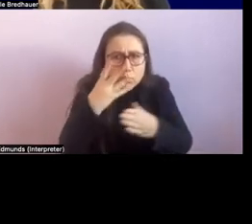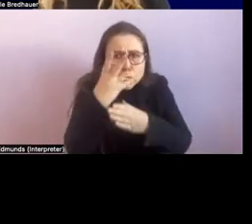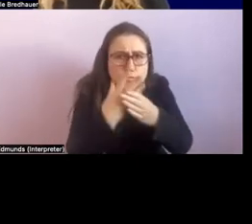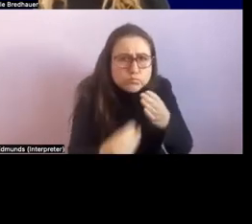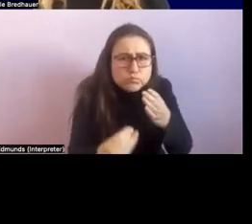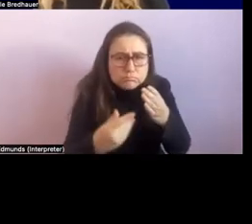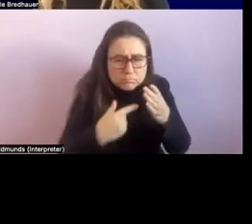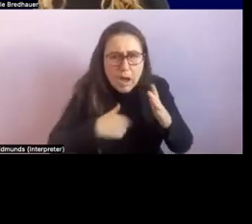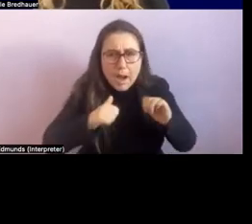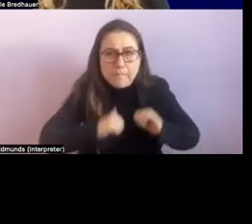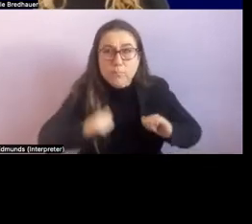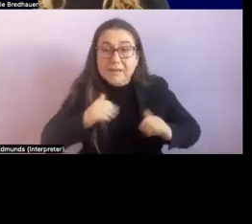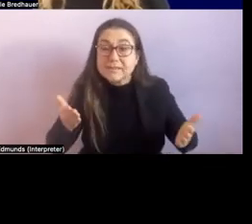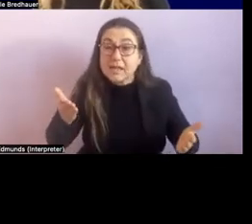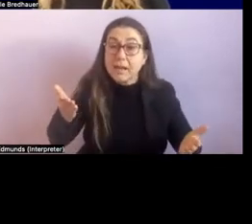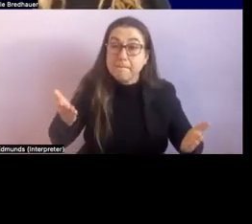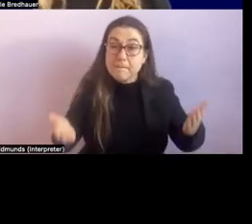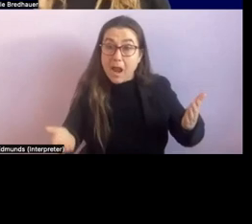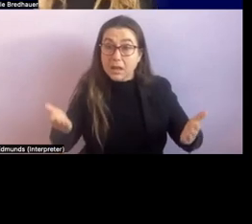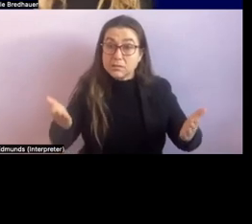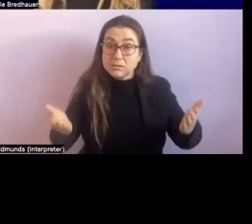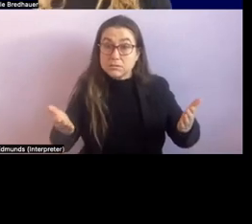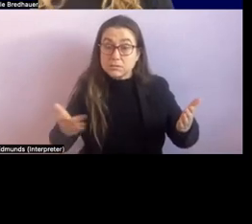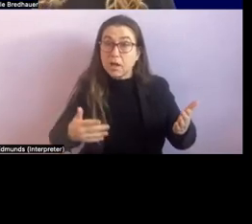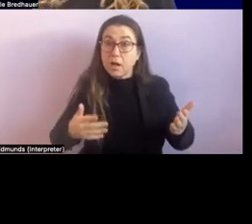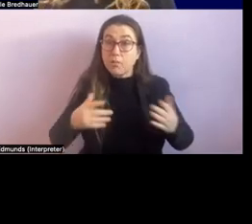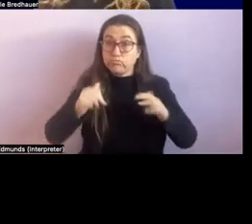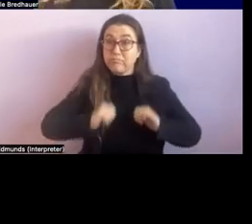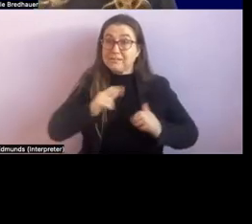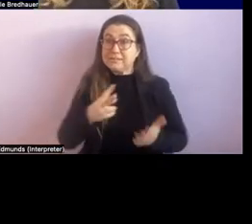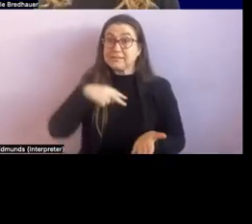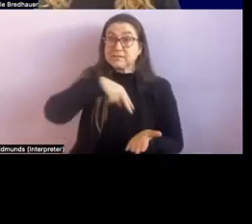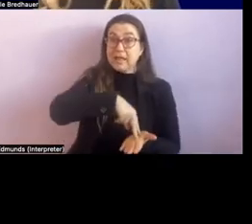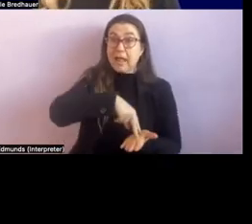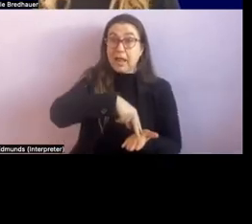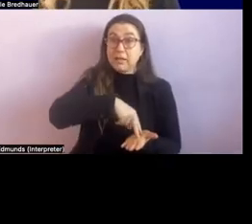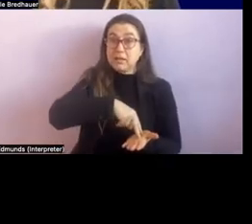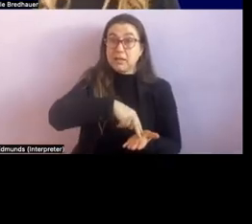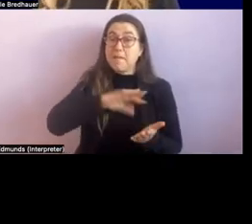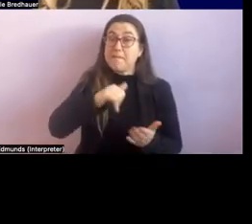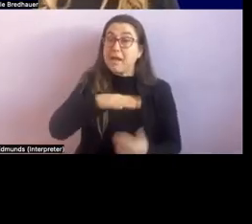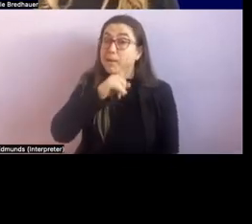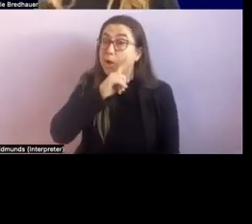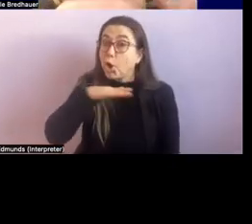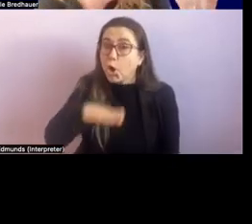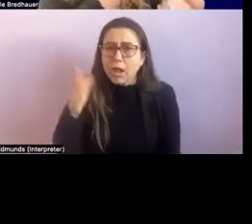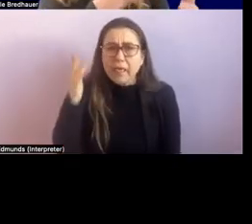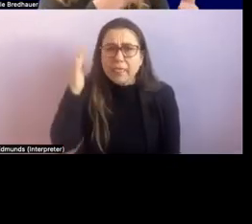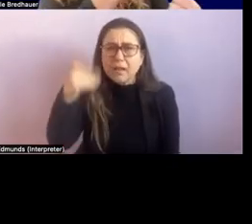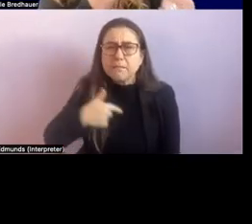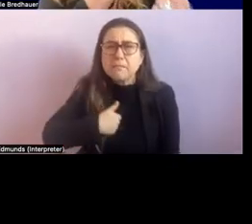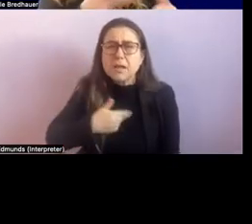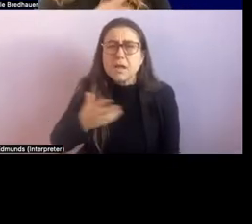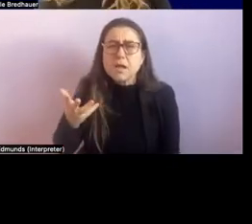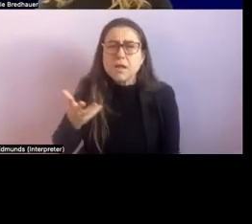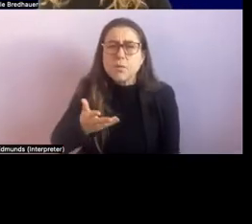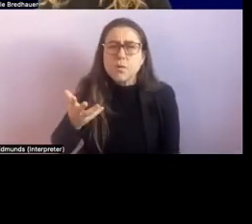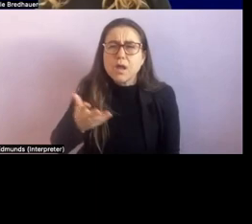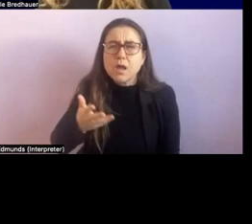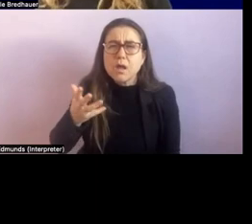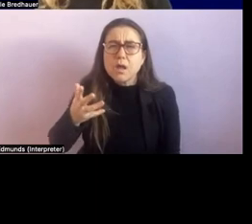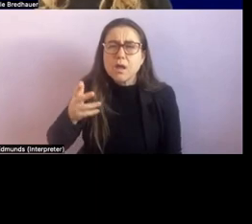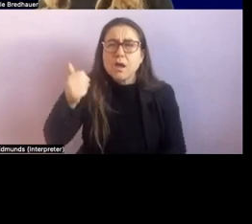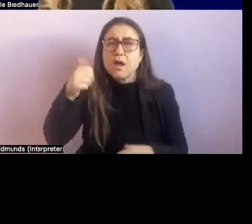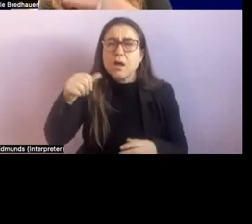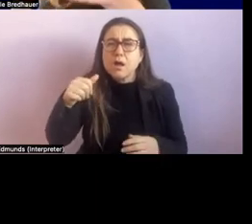practicing my balance i'm practicing my standing i might be thinking about where i am i'm remembering how this um